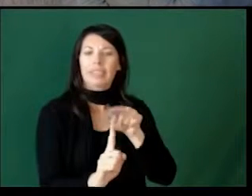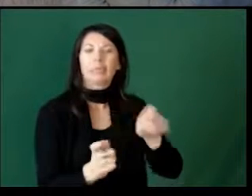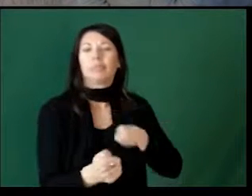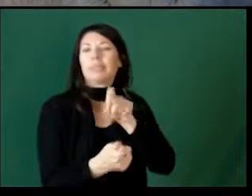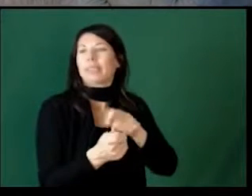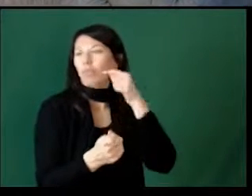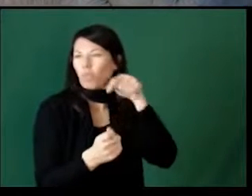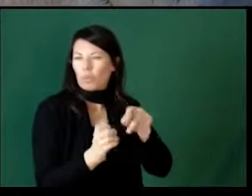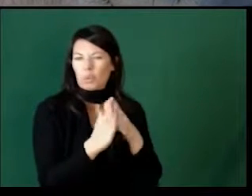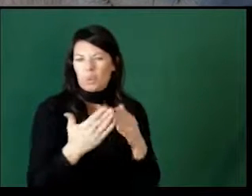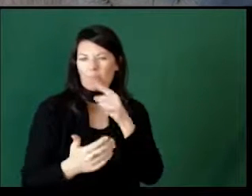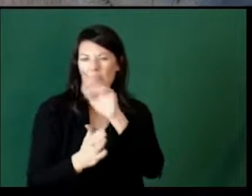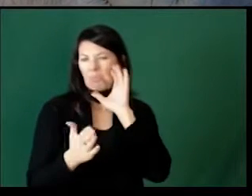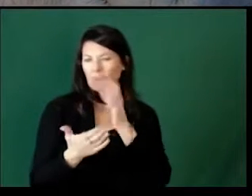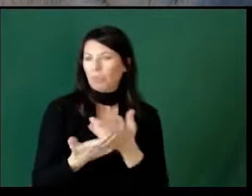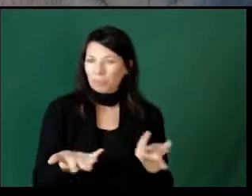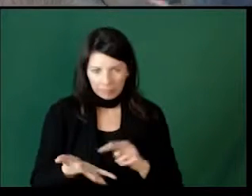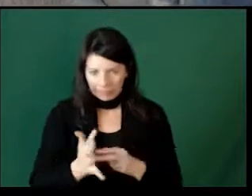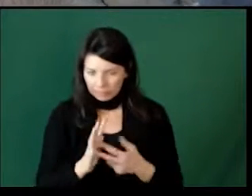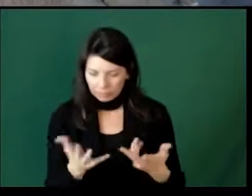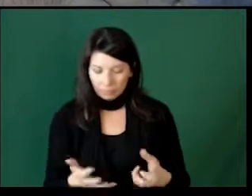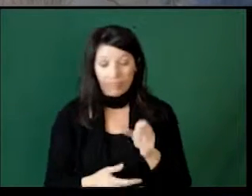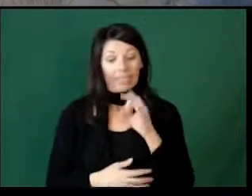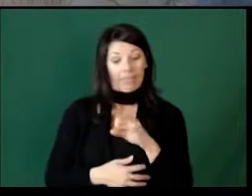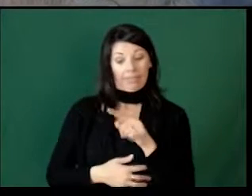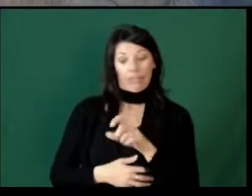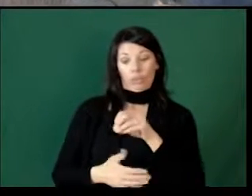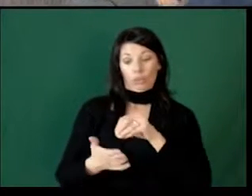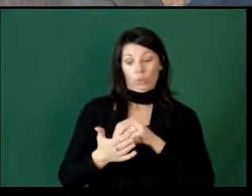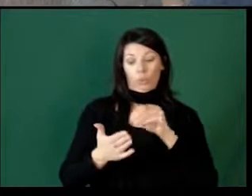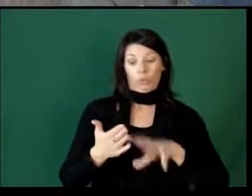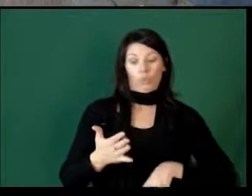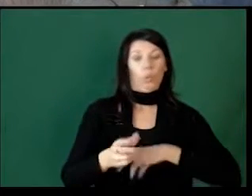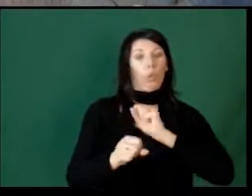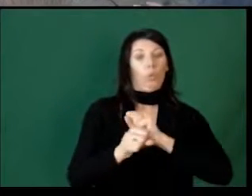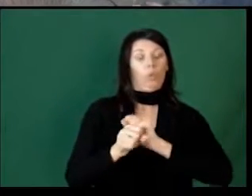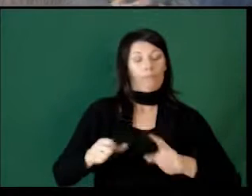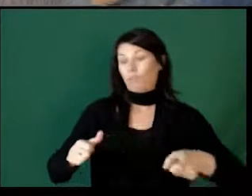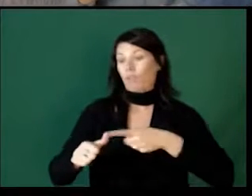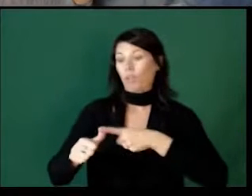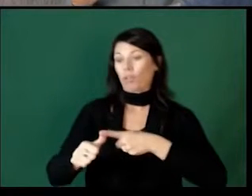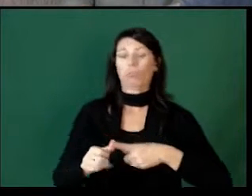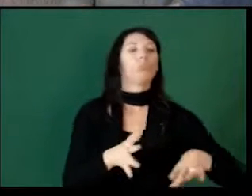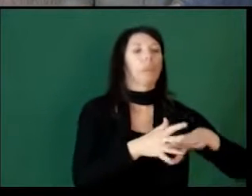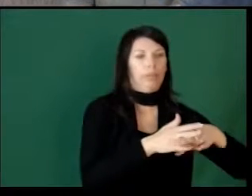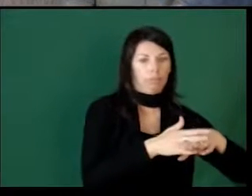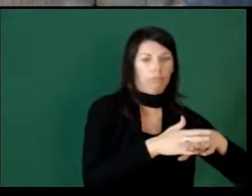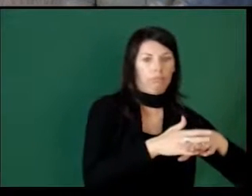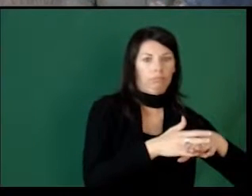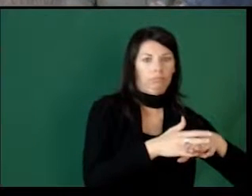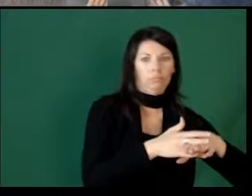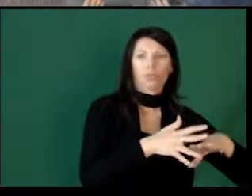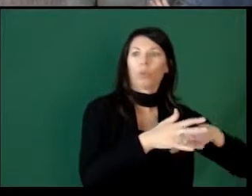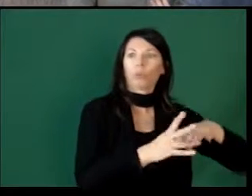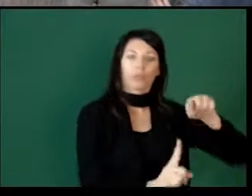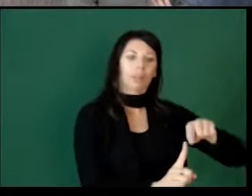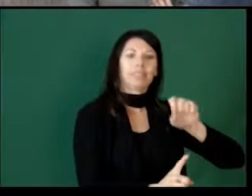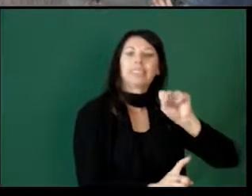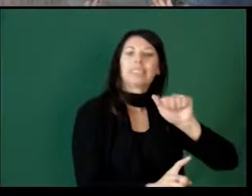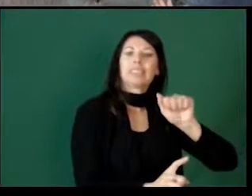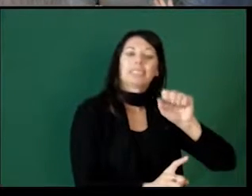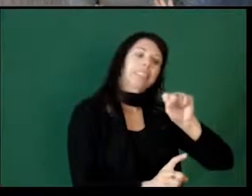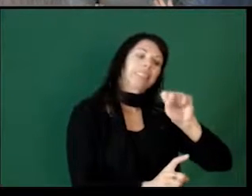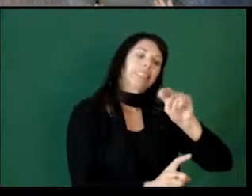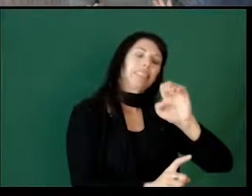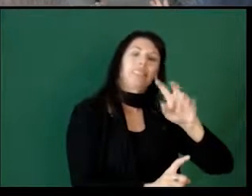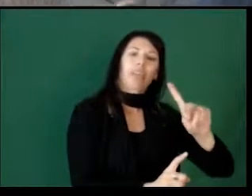This one is specific for school. Basically what it means is if the student works first, then she gets a break and a break for